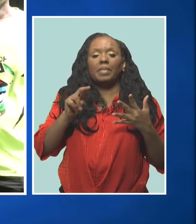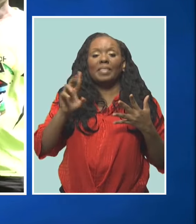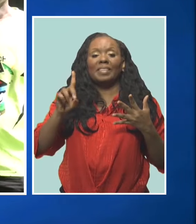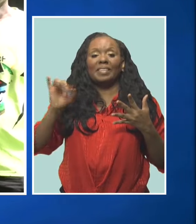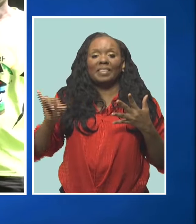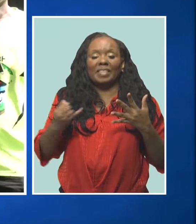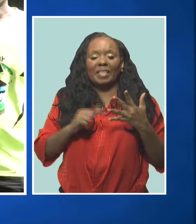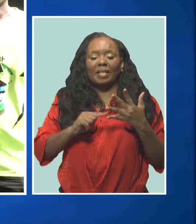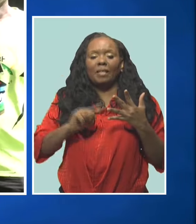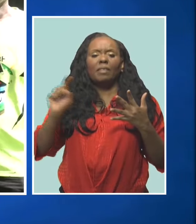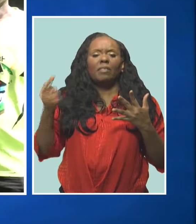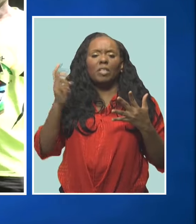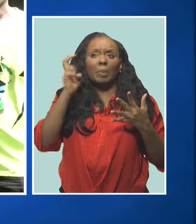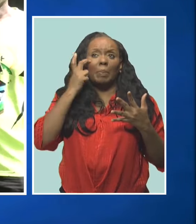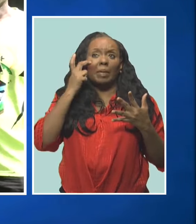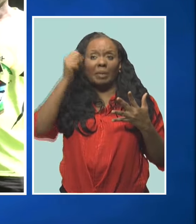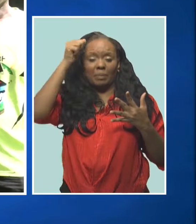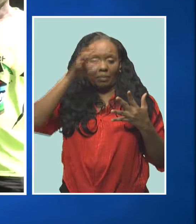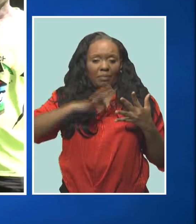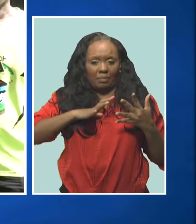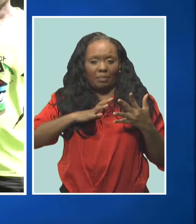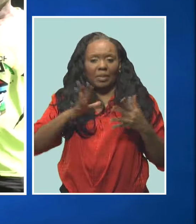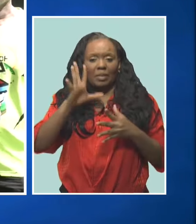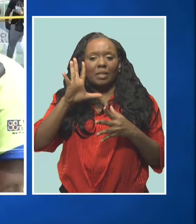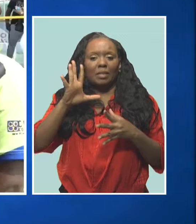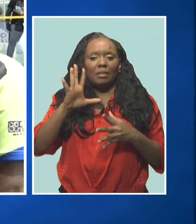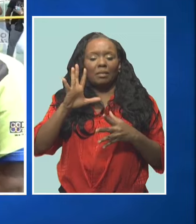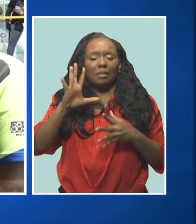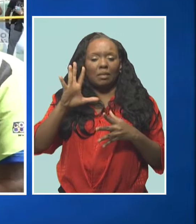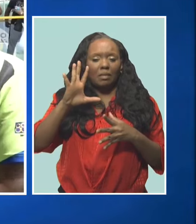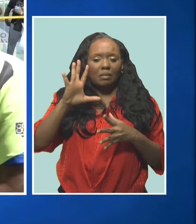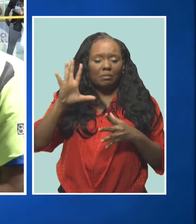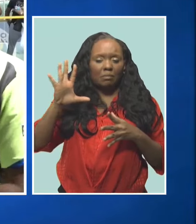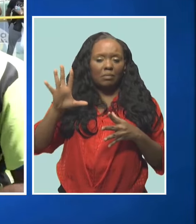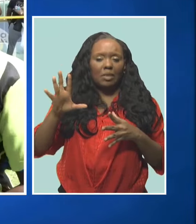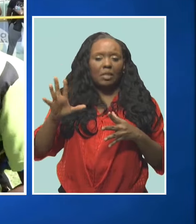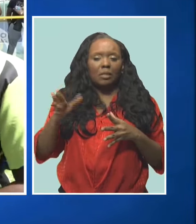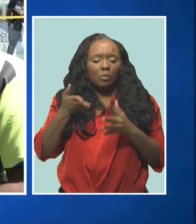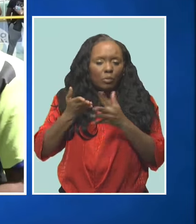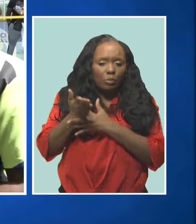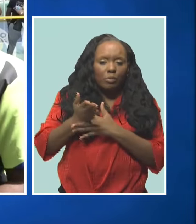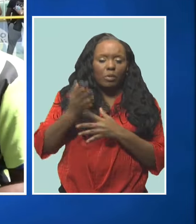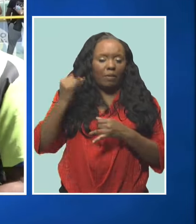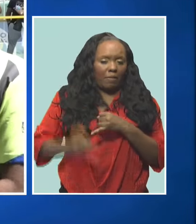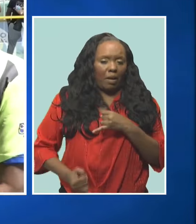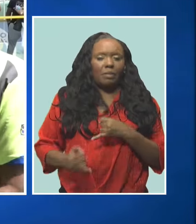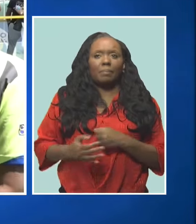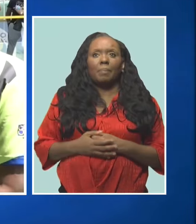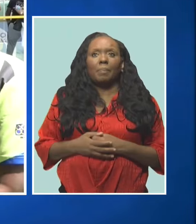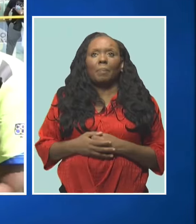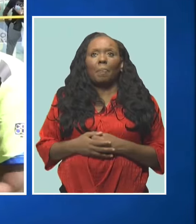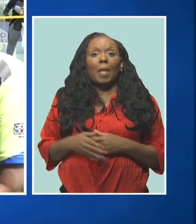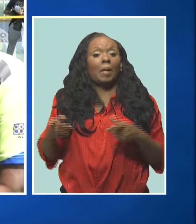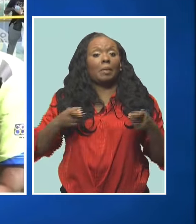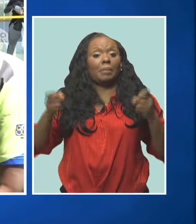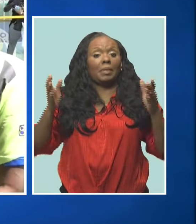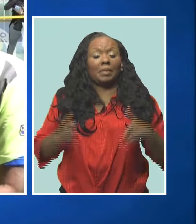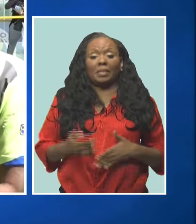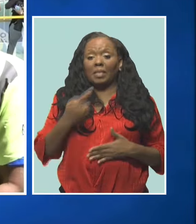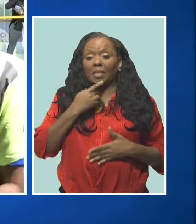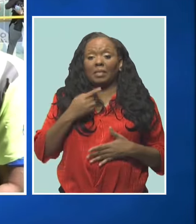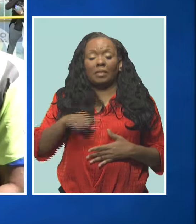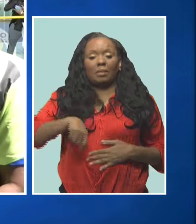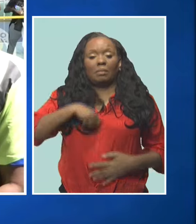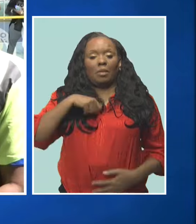to the finals of the competition. Tent manager, Sharon Carew-White, says she is proud of